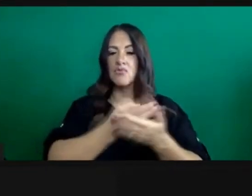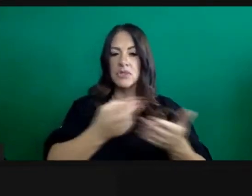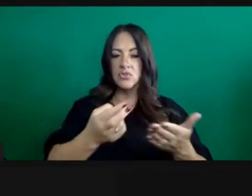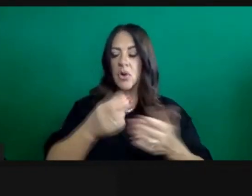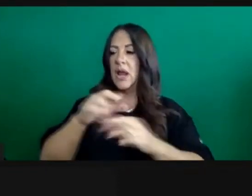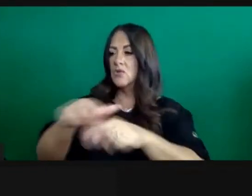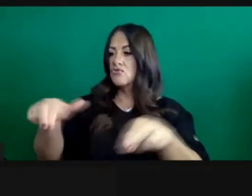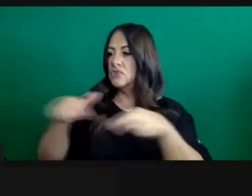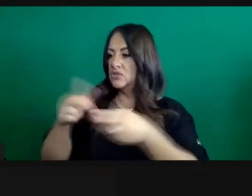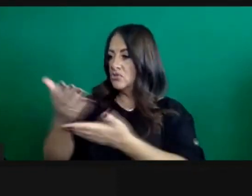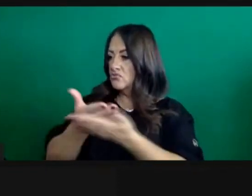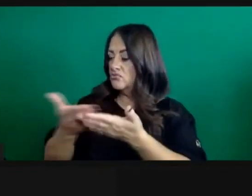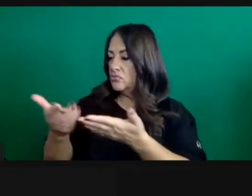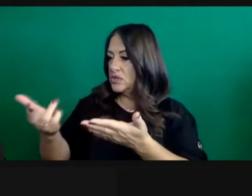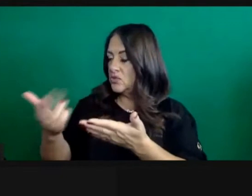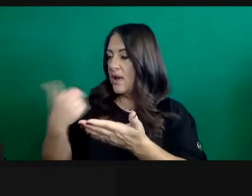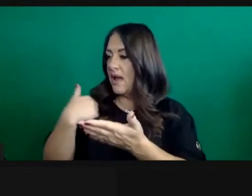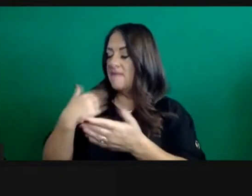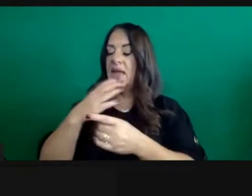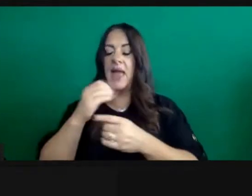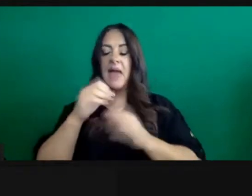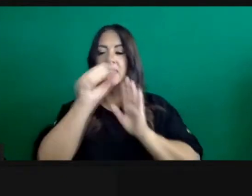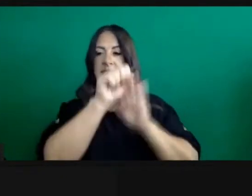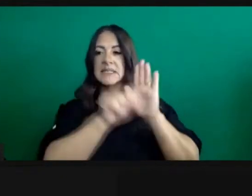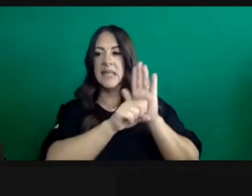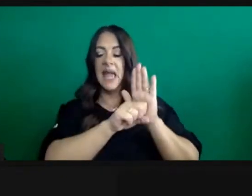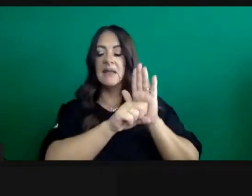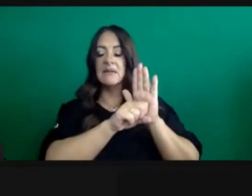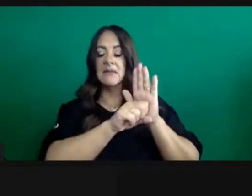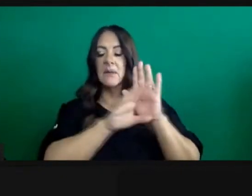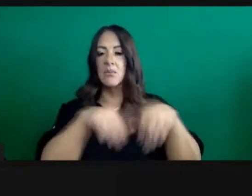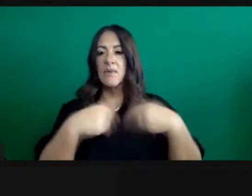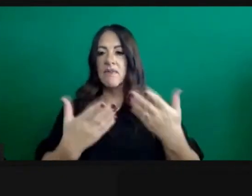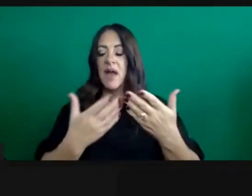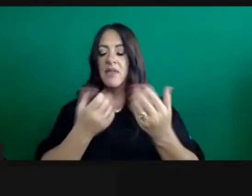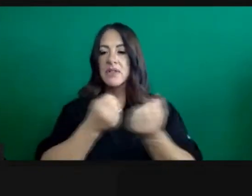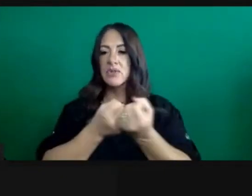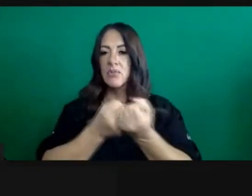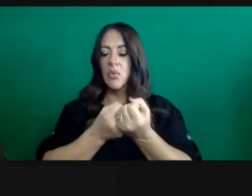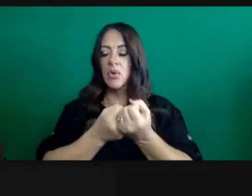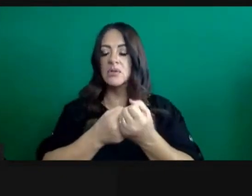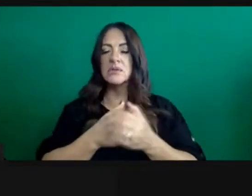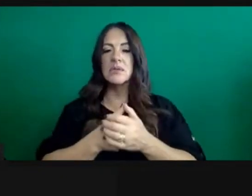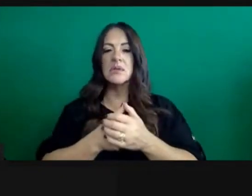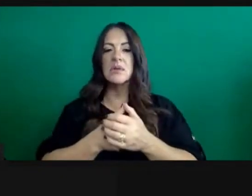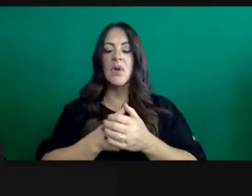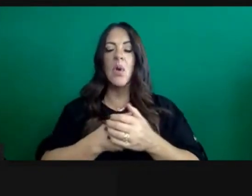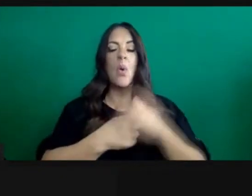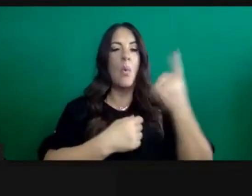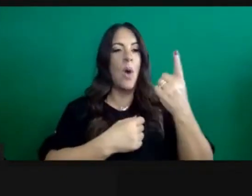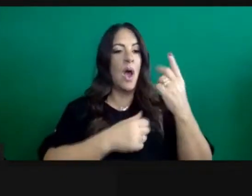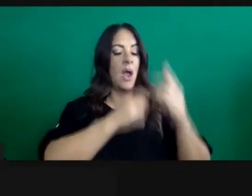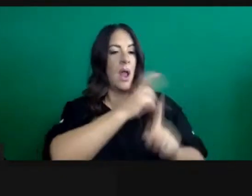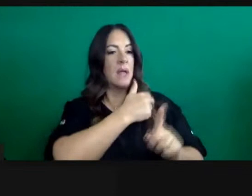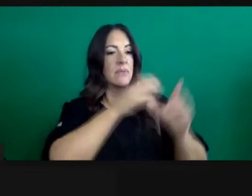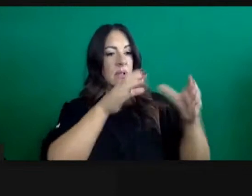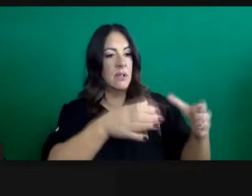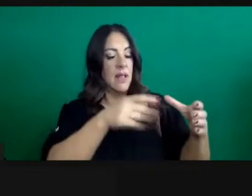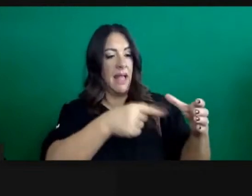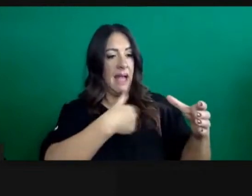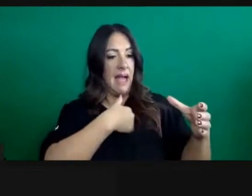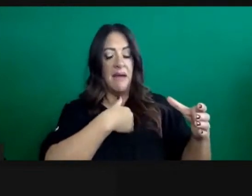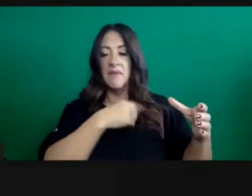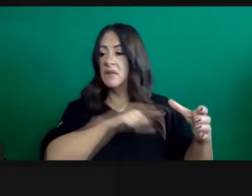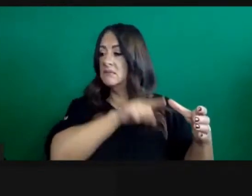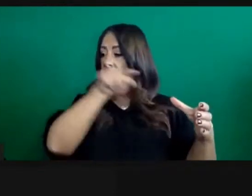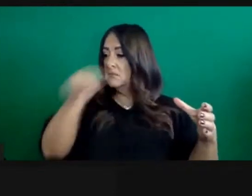effort but also helping support partnering through nearby facilities to make sure the needs for those patients are